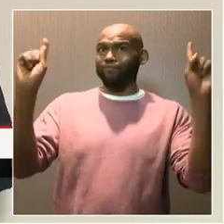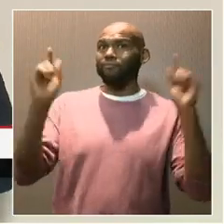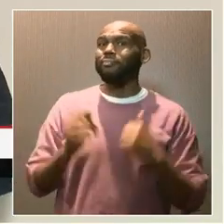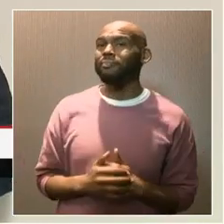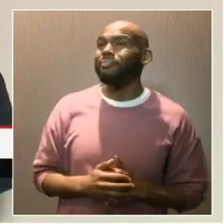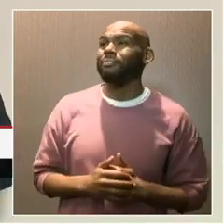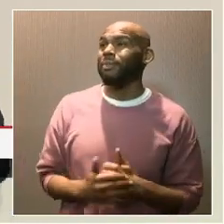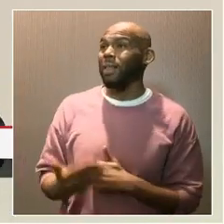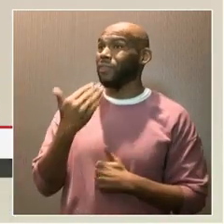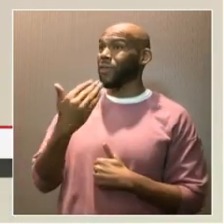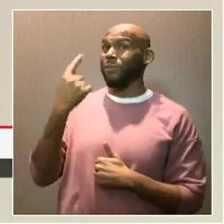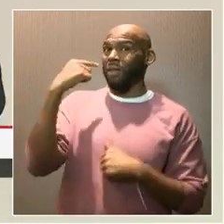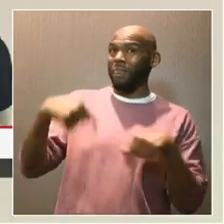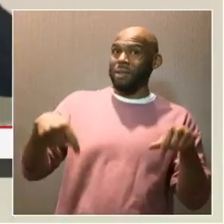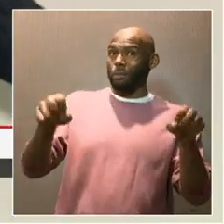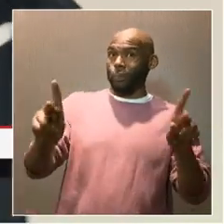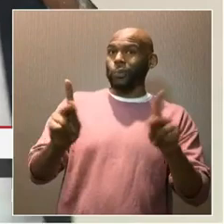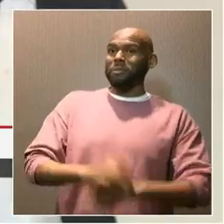So thank you for the opportunity.